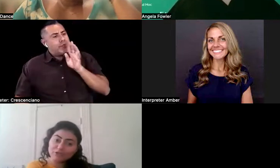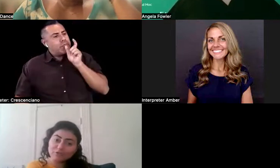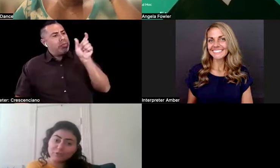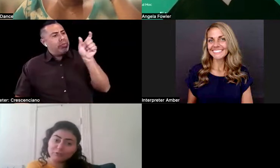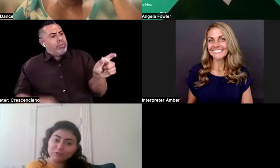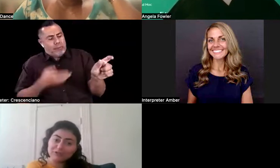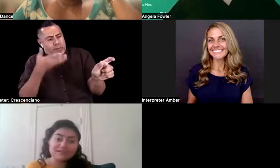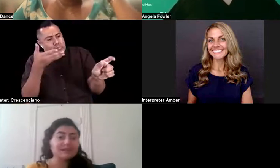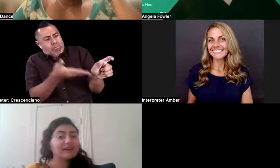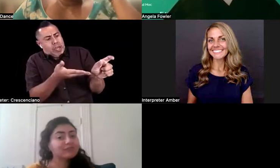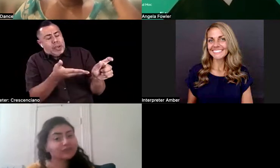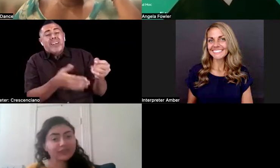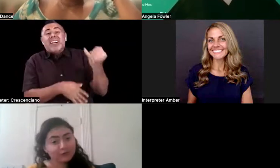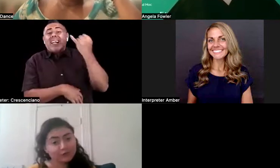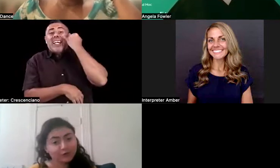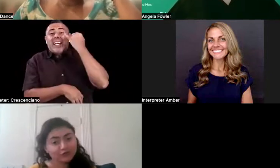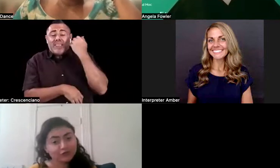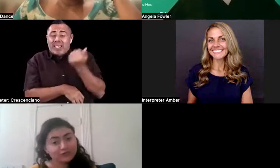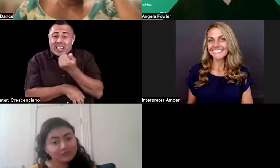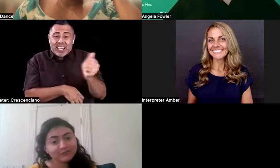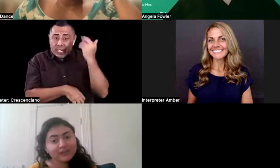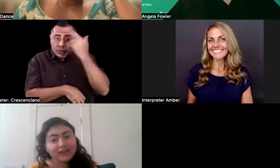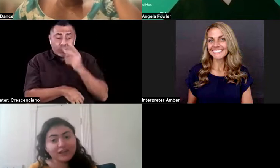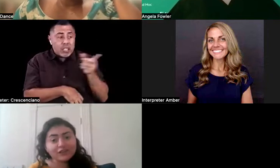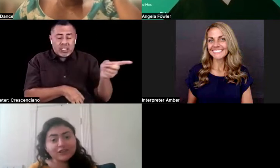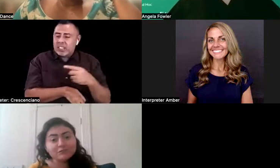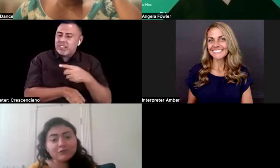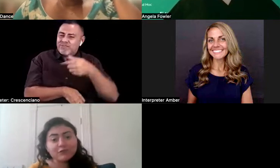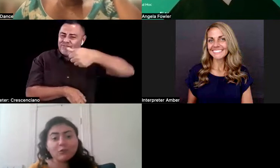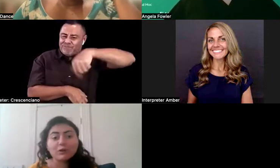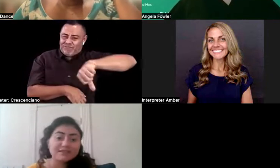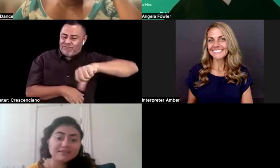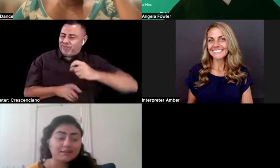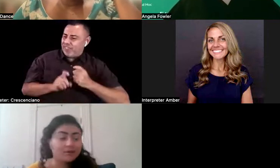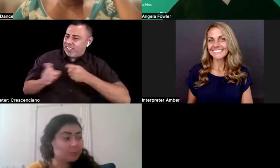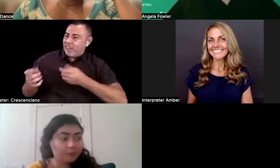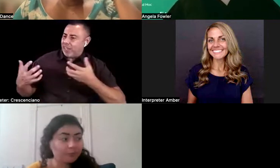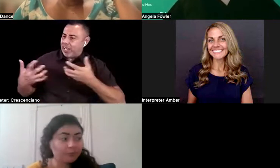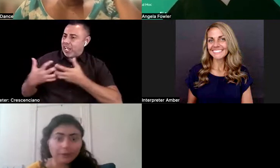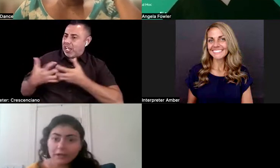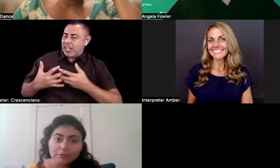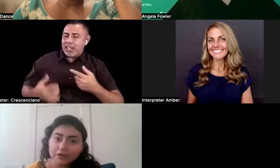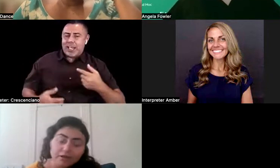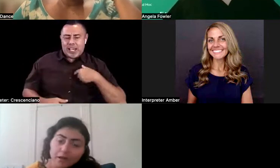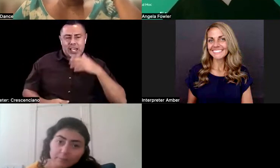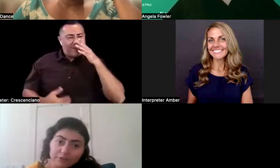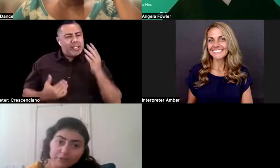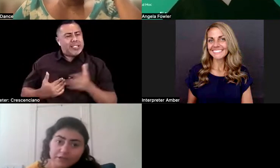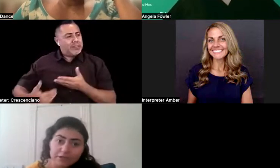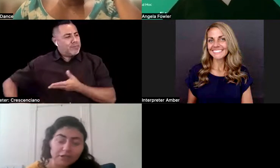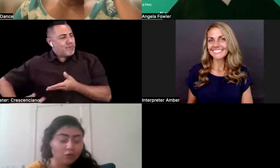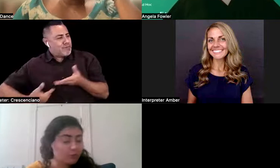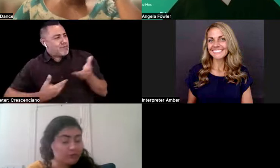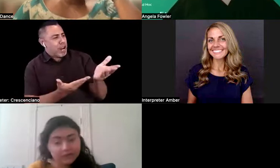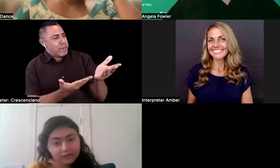conversation from the beginning. And I've done that before, actually. I've done it before what I said, but I brought it up in